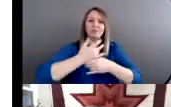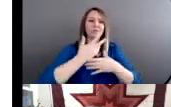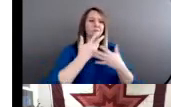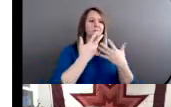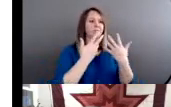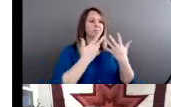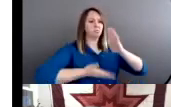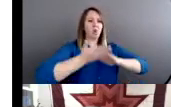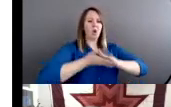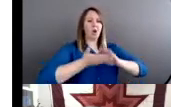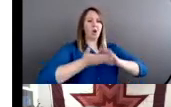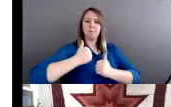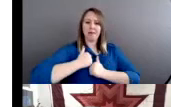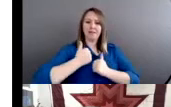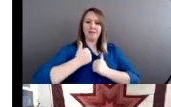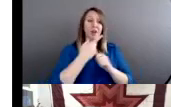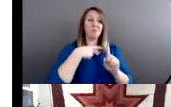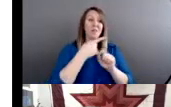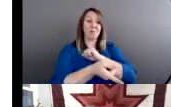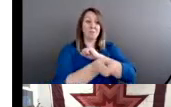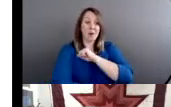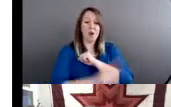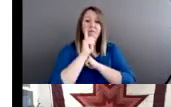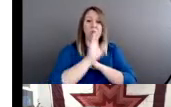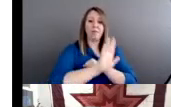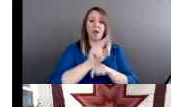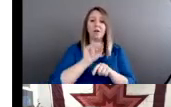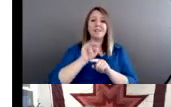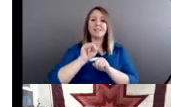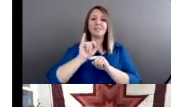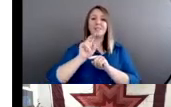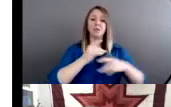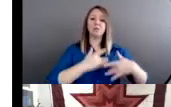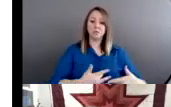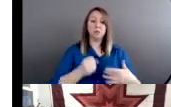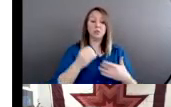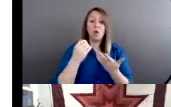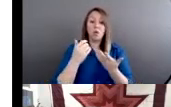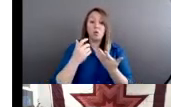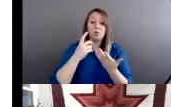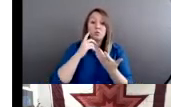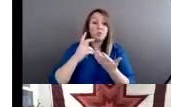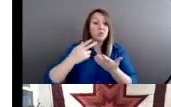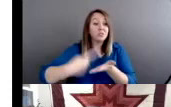talk about the history and the legacy of sexual violence, we have to be honest about this time period.